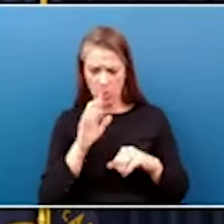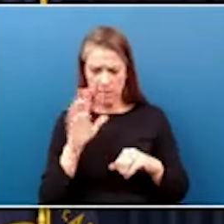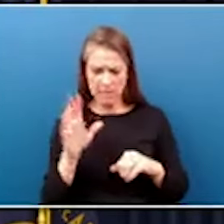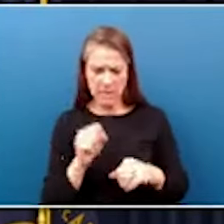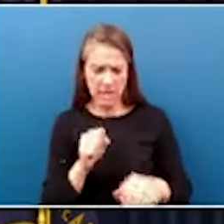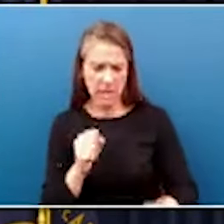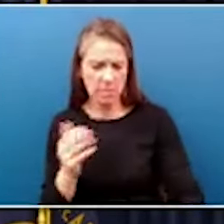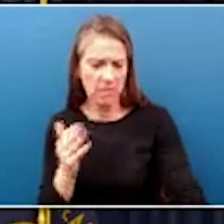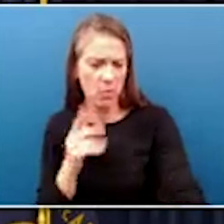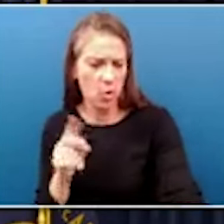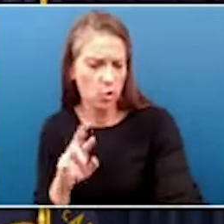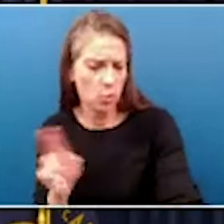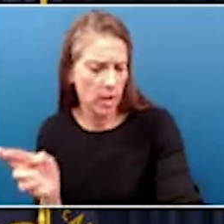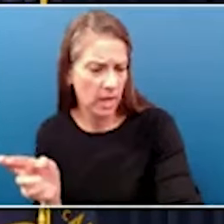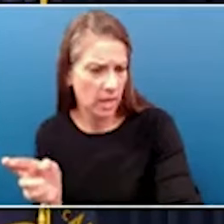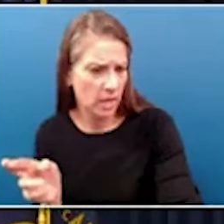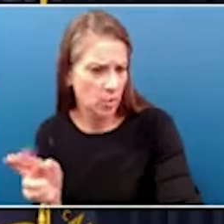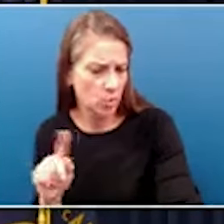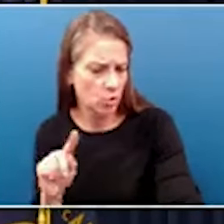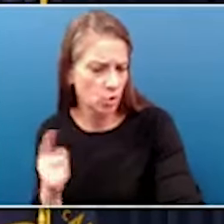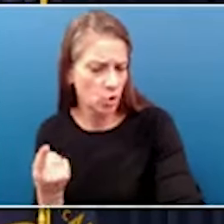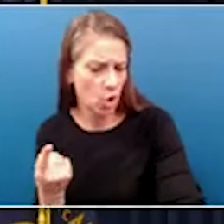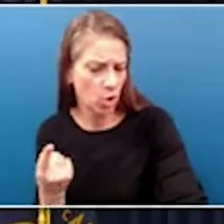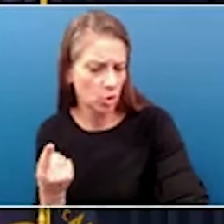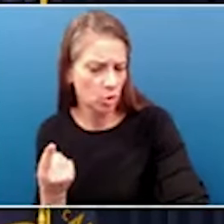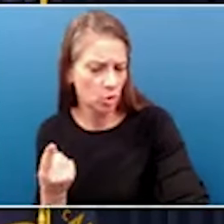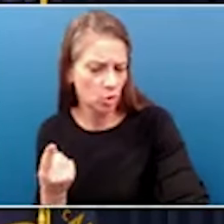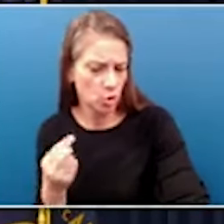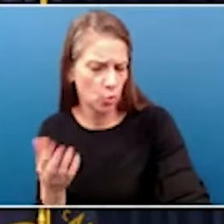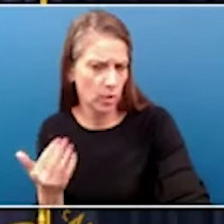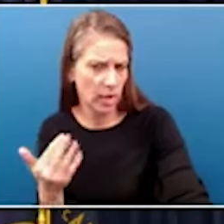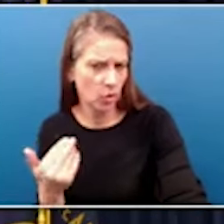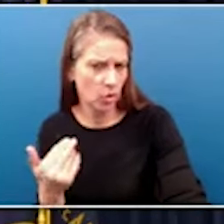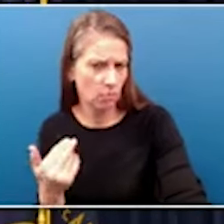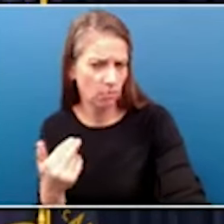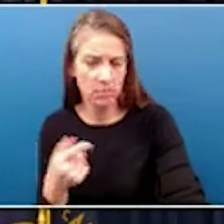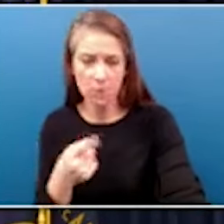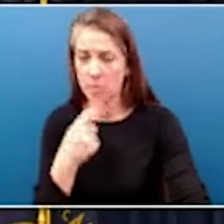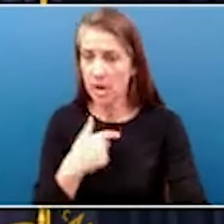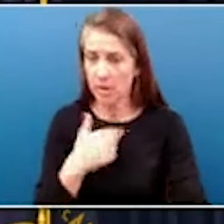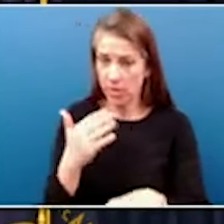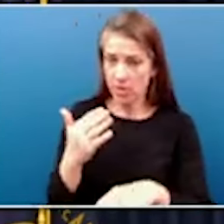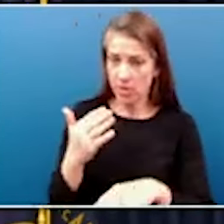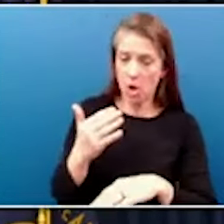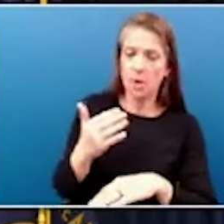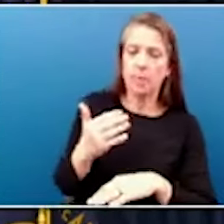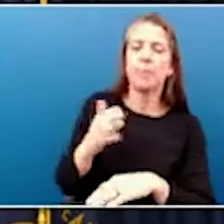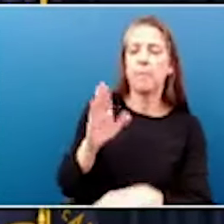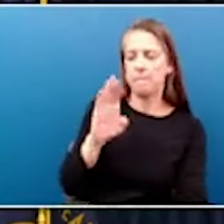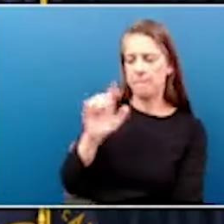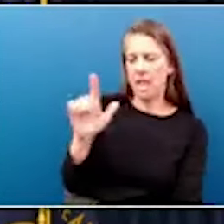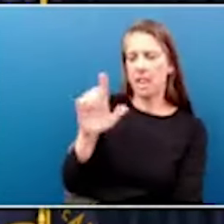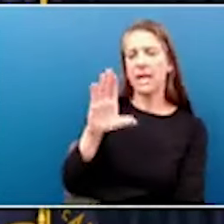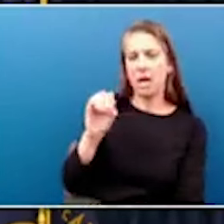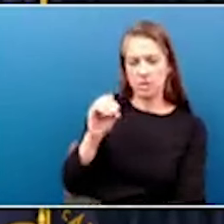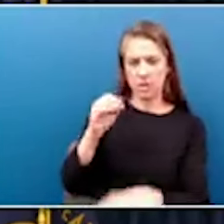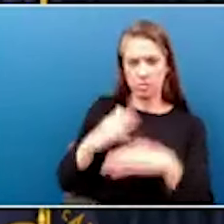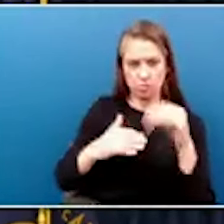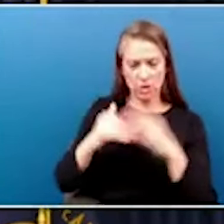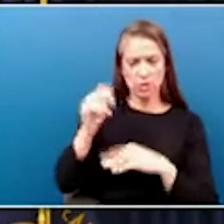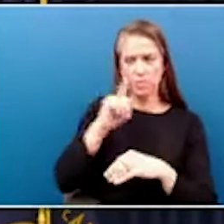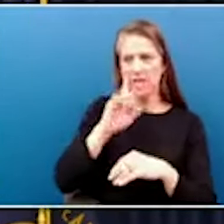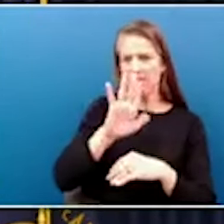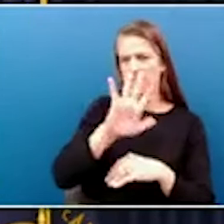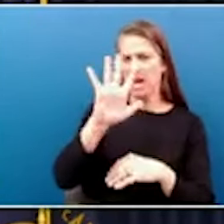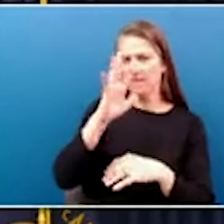start doing whatever it does? So I'm told the construction on the Bell County project is going to be about five years in the